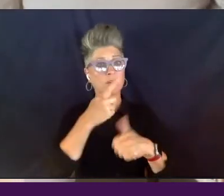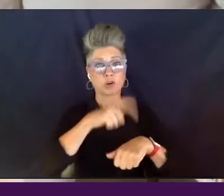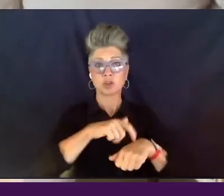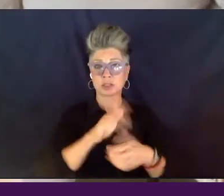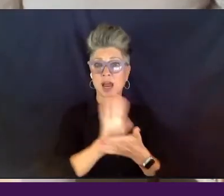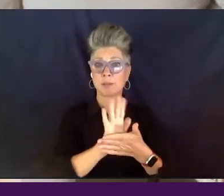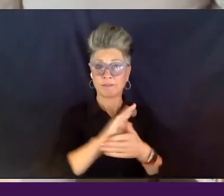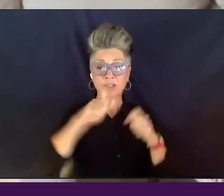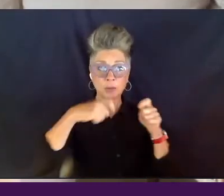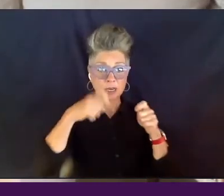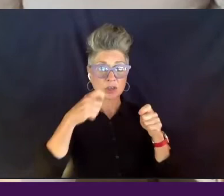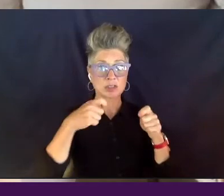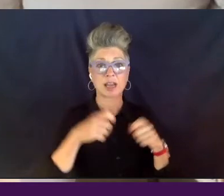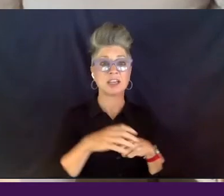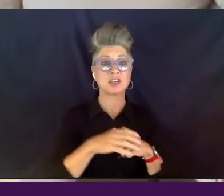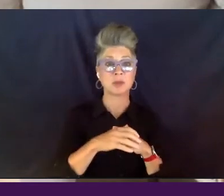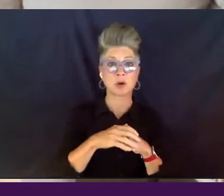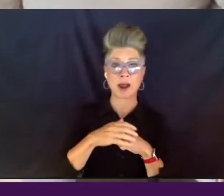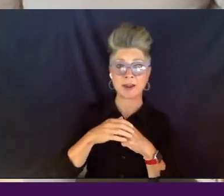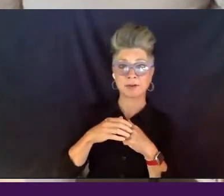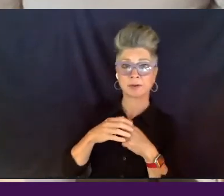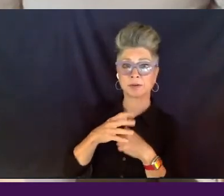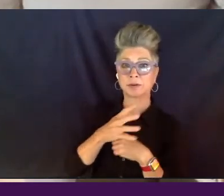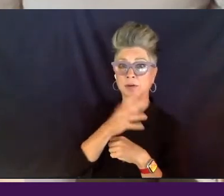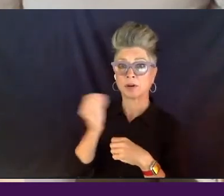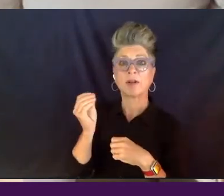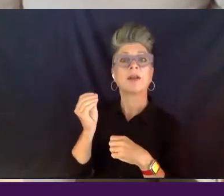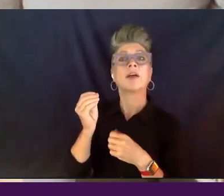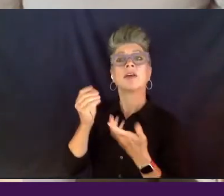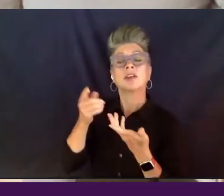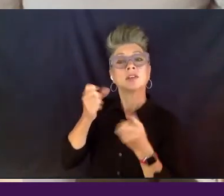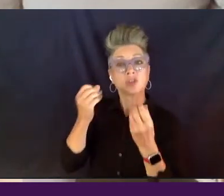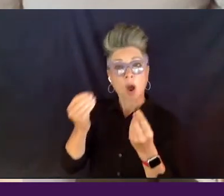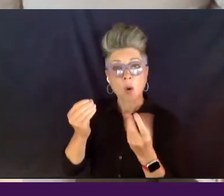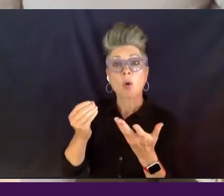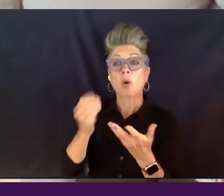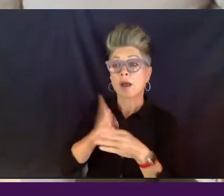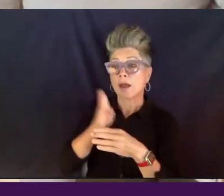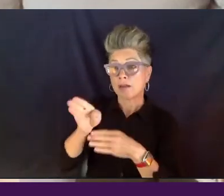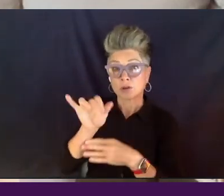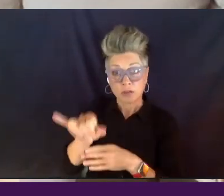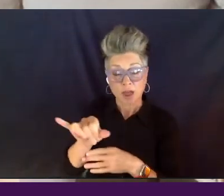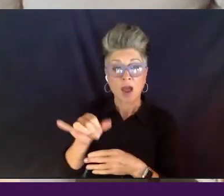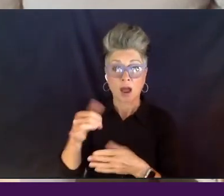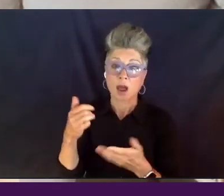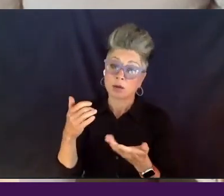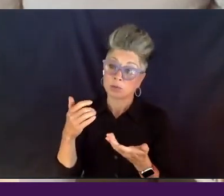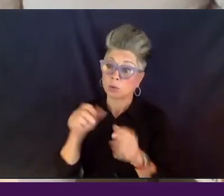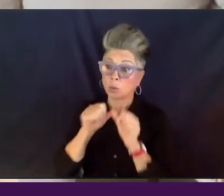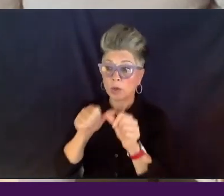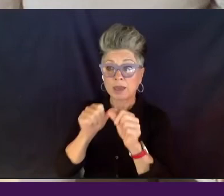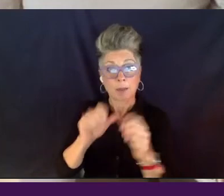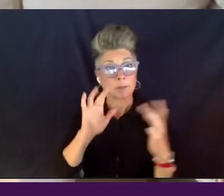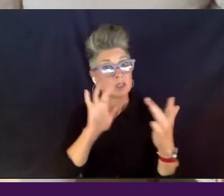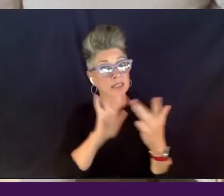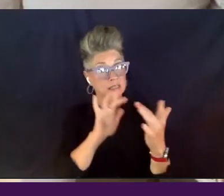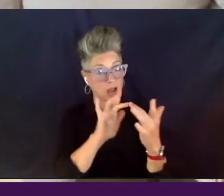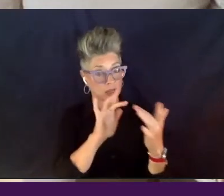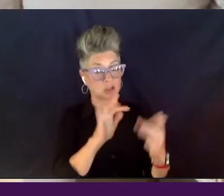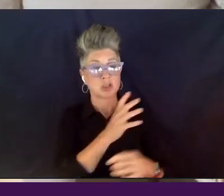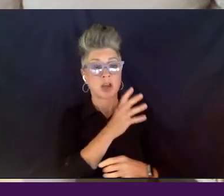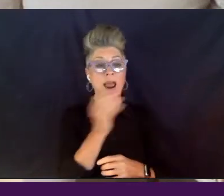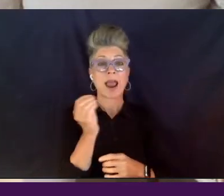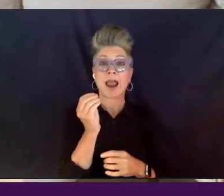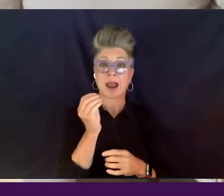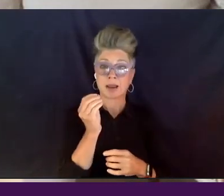on first feature length. So, um, so yeah, so after that, uh, we kept in touch and, um,